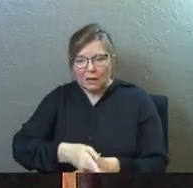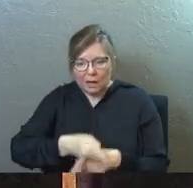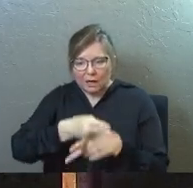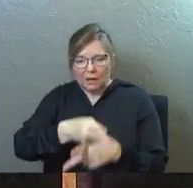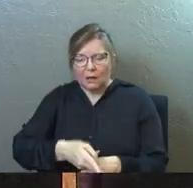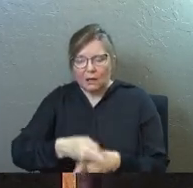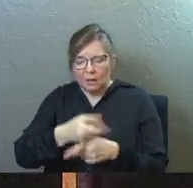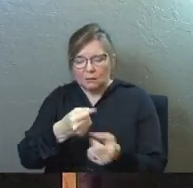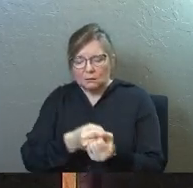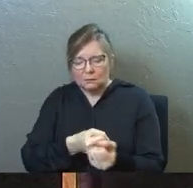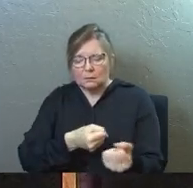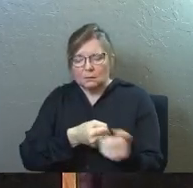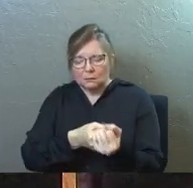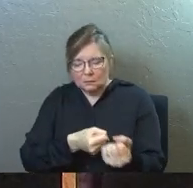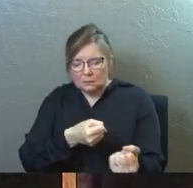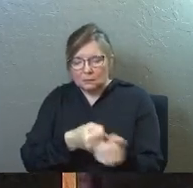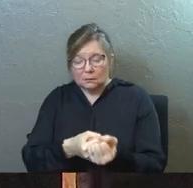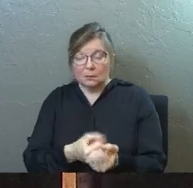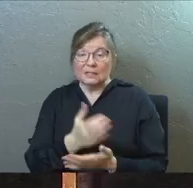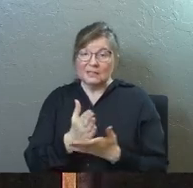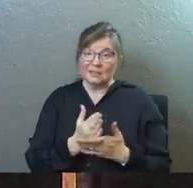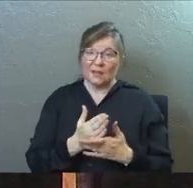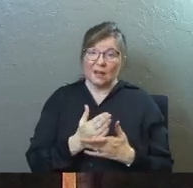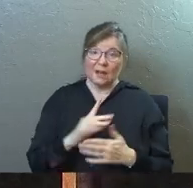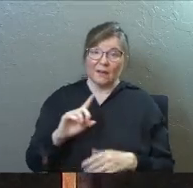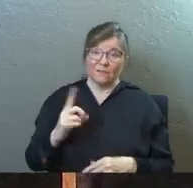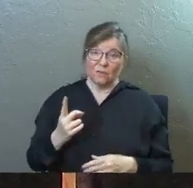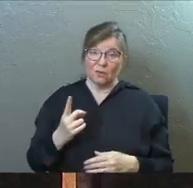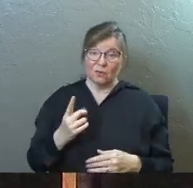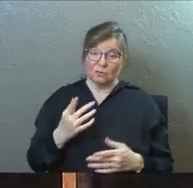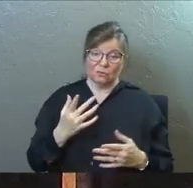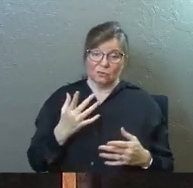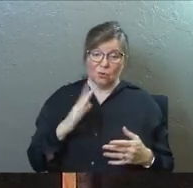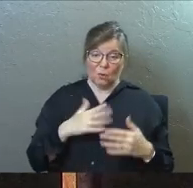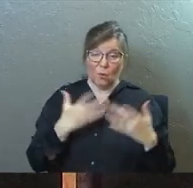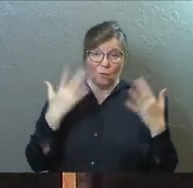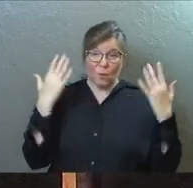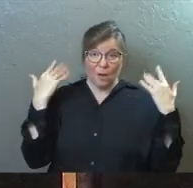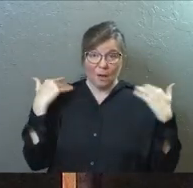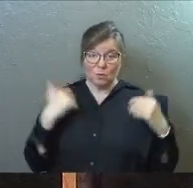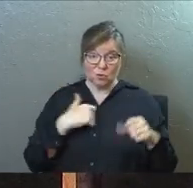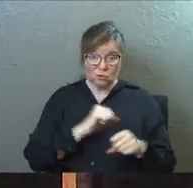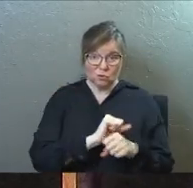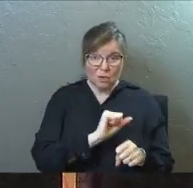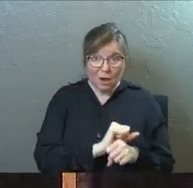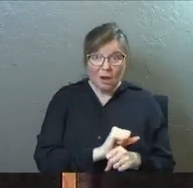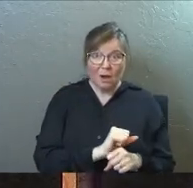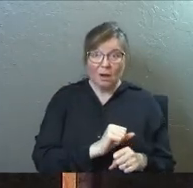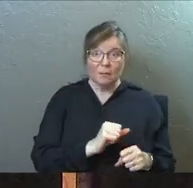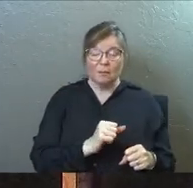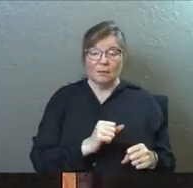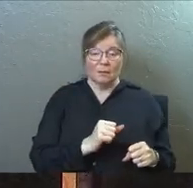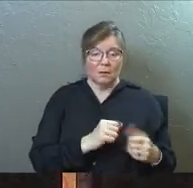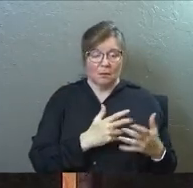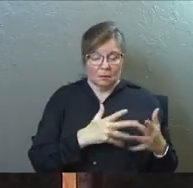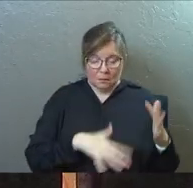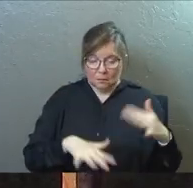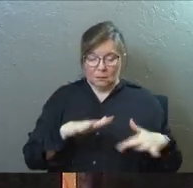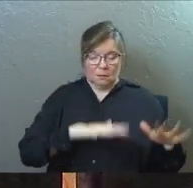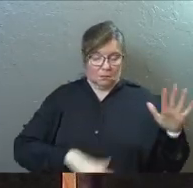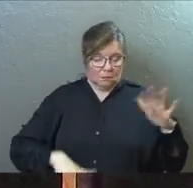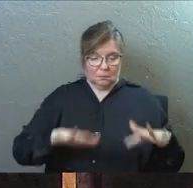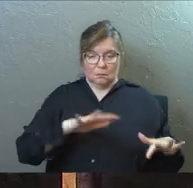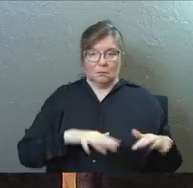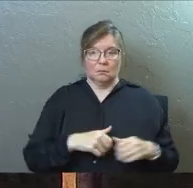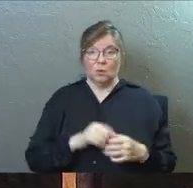Some of you are overwhelmed with your job, your new job, your old job, the job that you're trying to get, the relationships that are